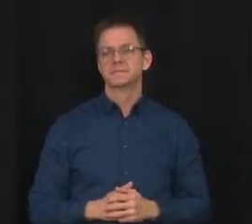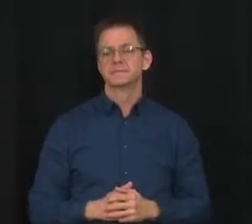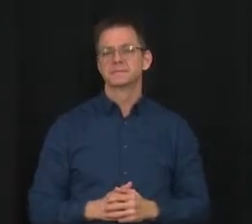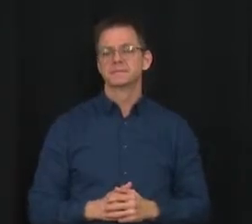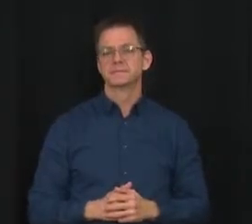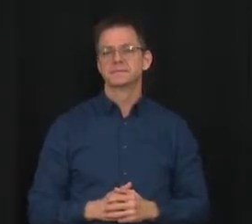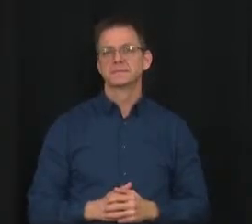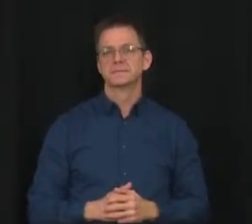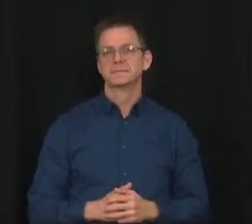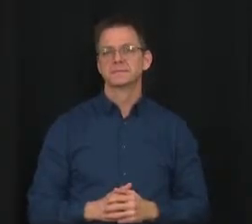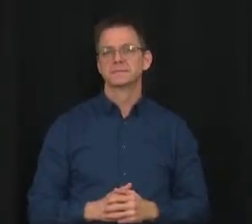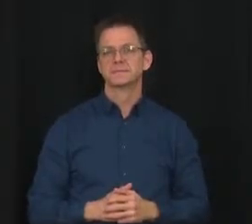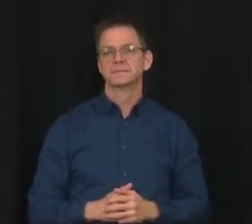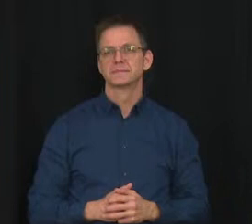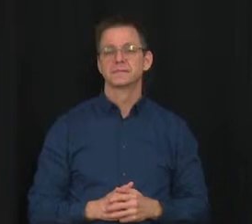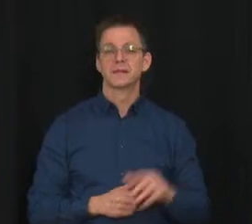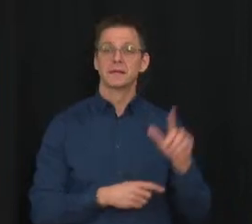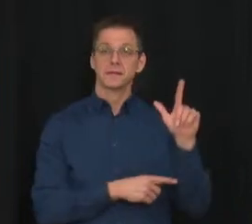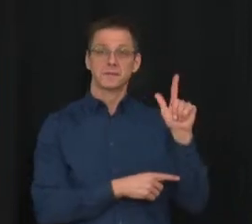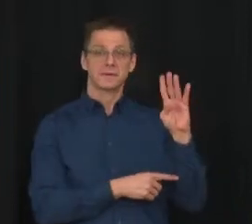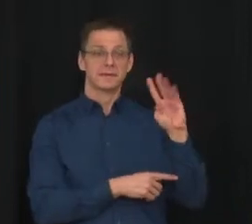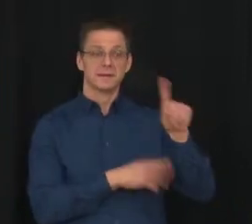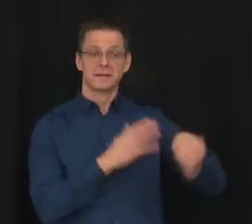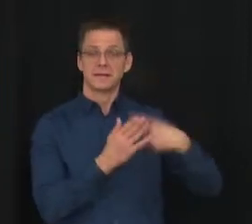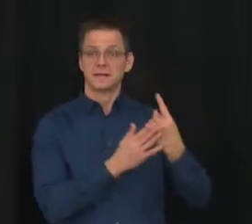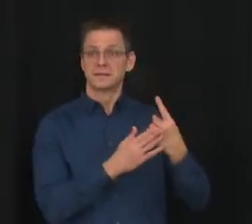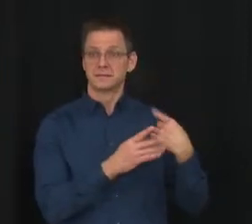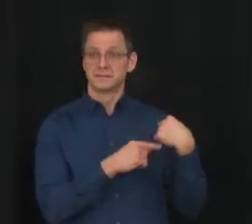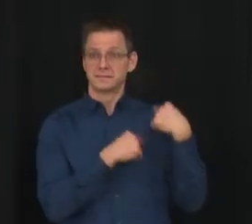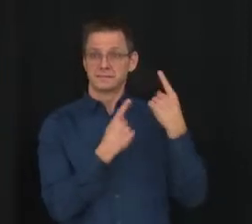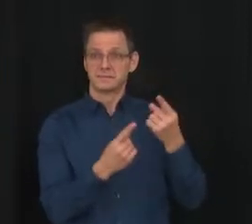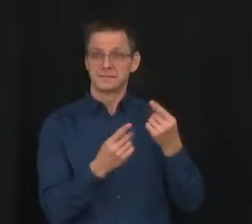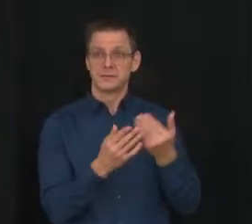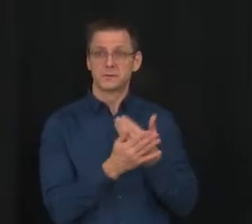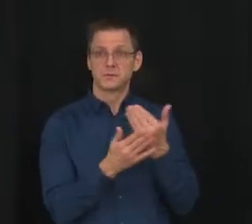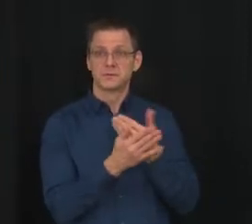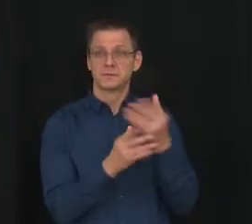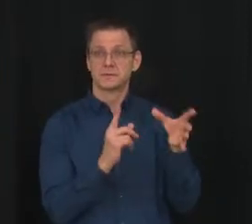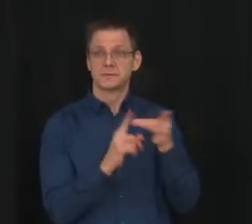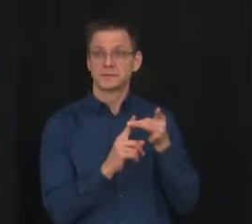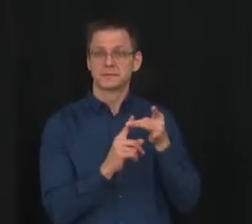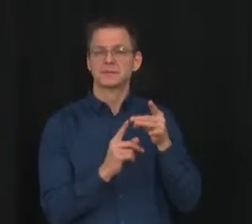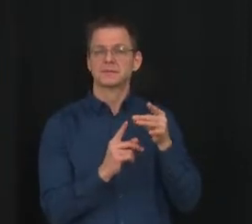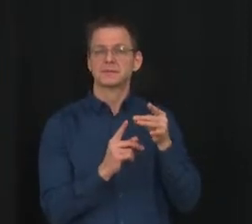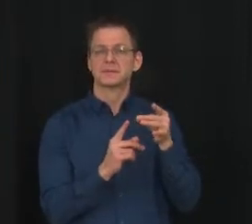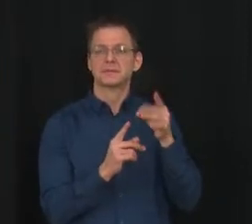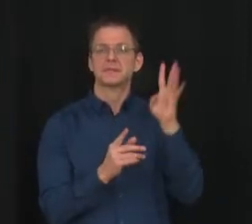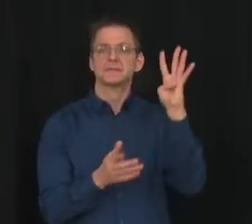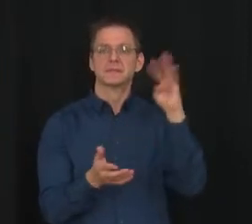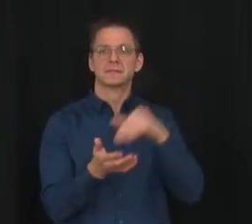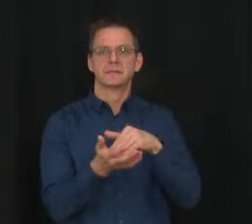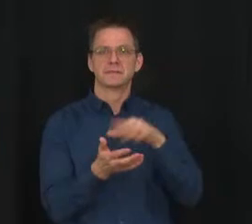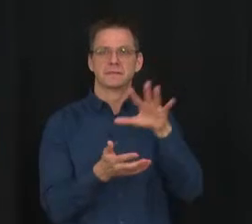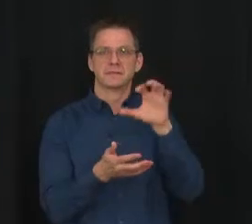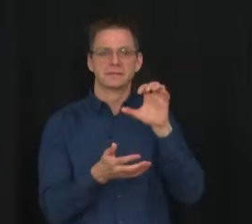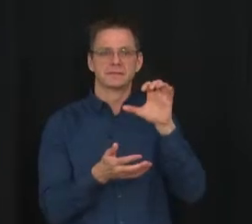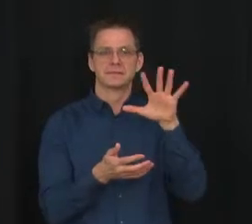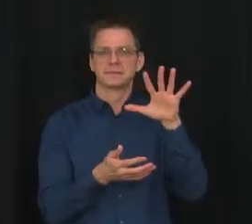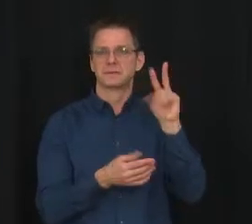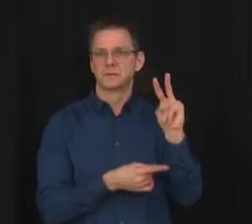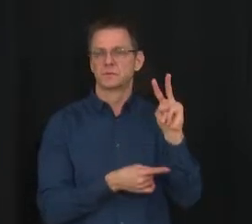Over the last 24 hours, have identified about 4,752 new cases of COVID-19